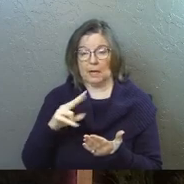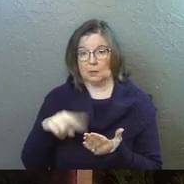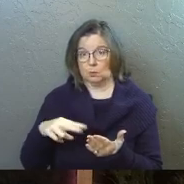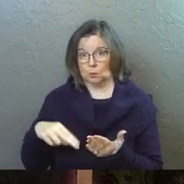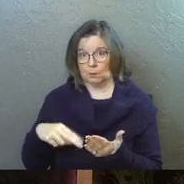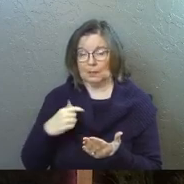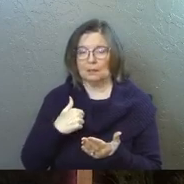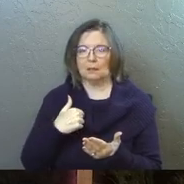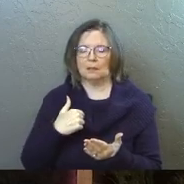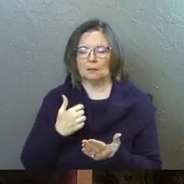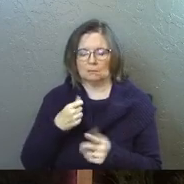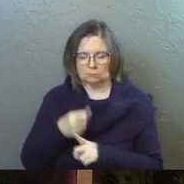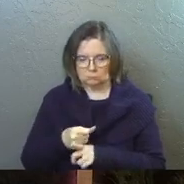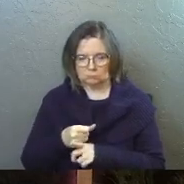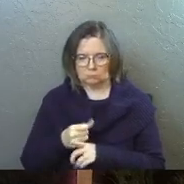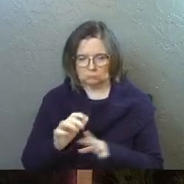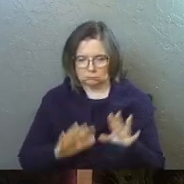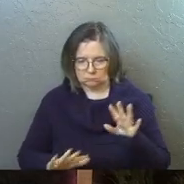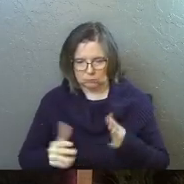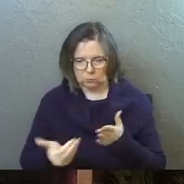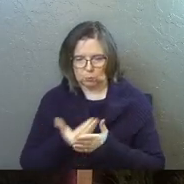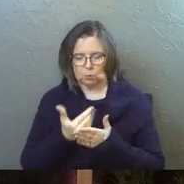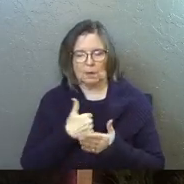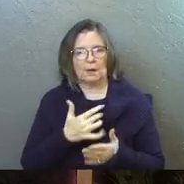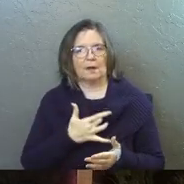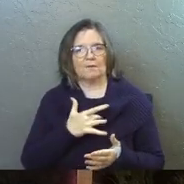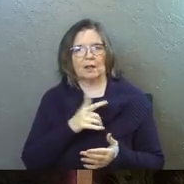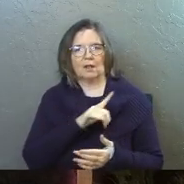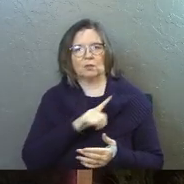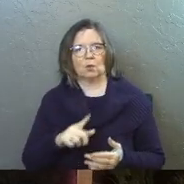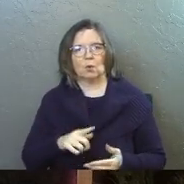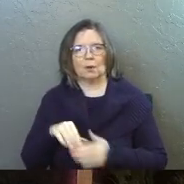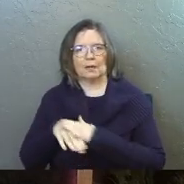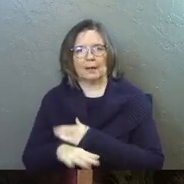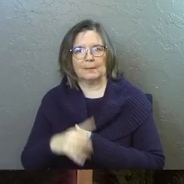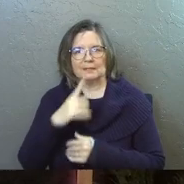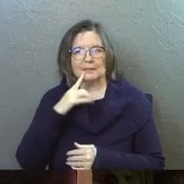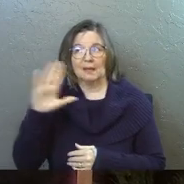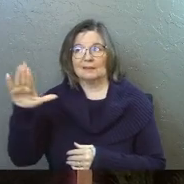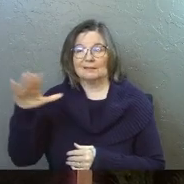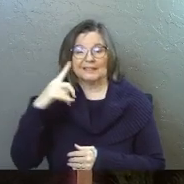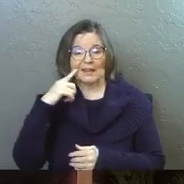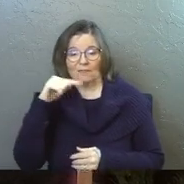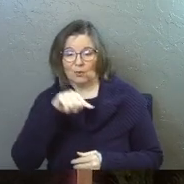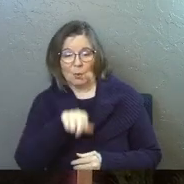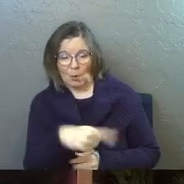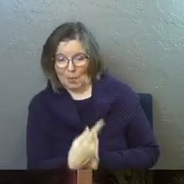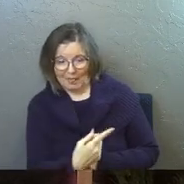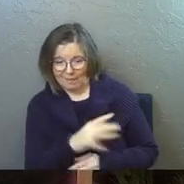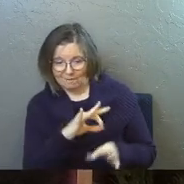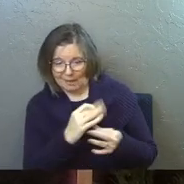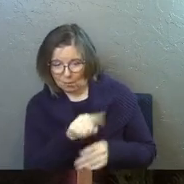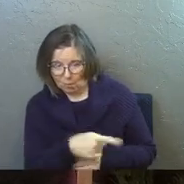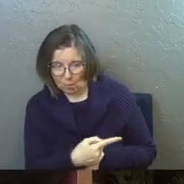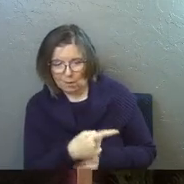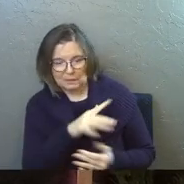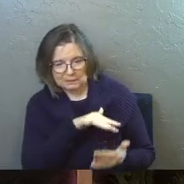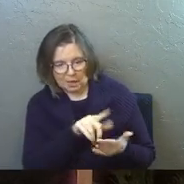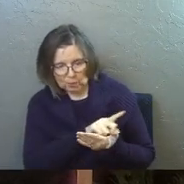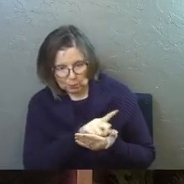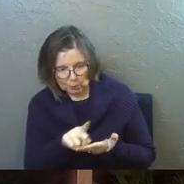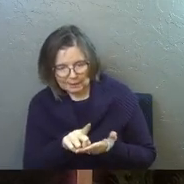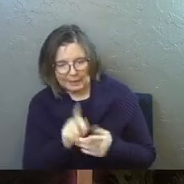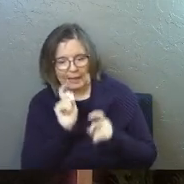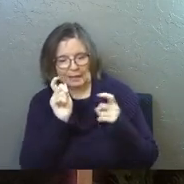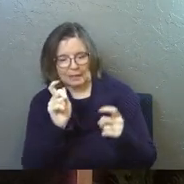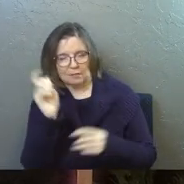as I did, it just, it hit me fresh. And, and I felt like the Lord came in and said, this isn't just for you today. I want you to study this all